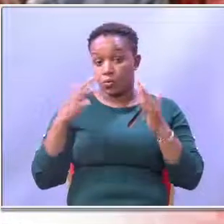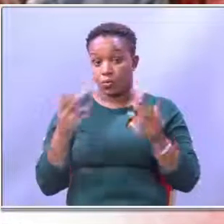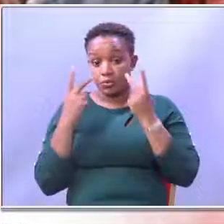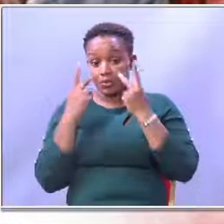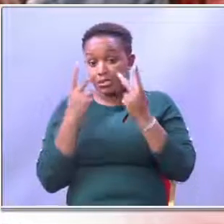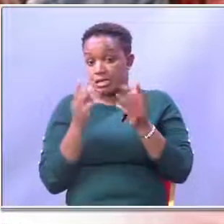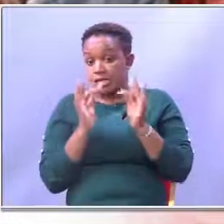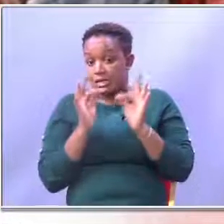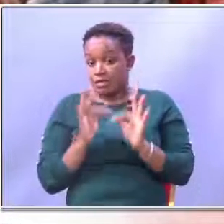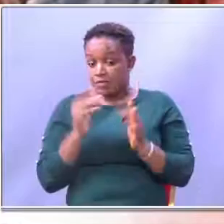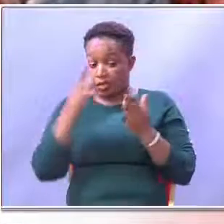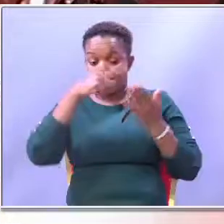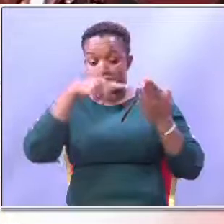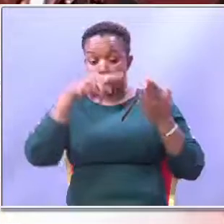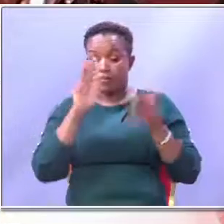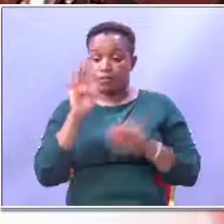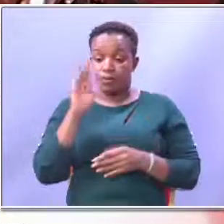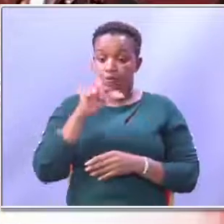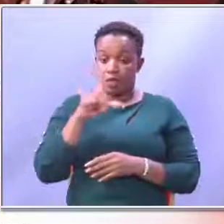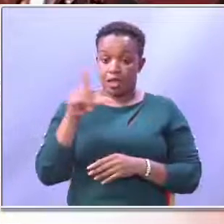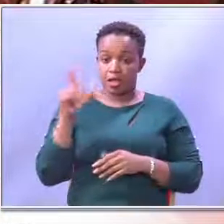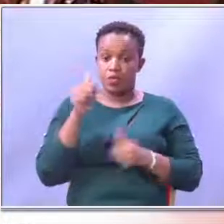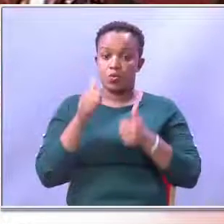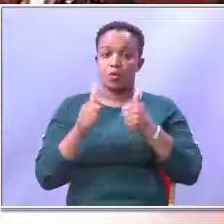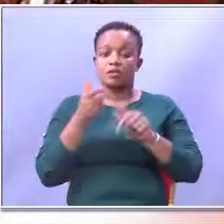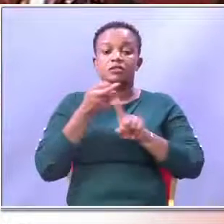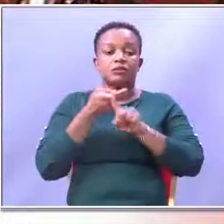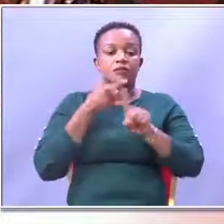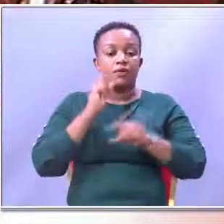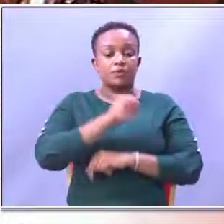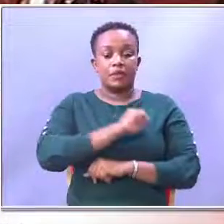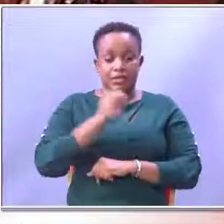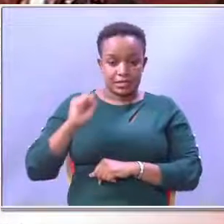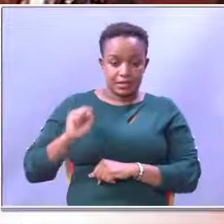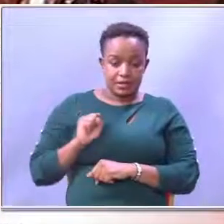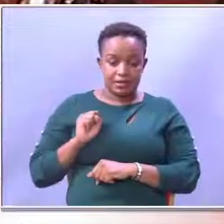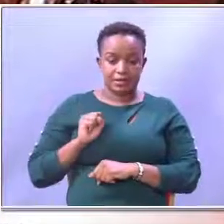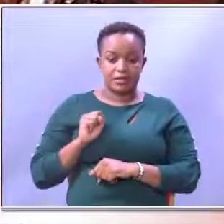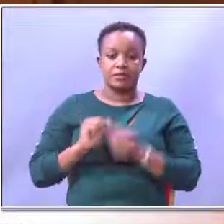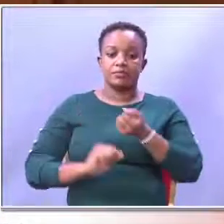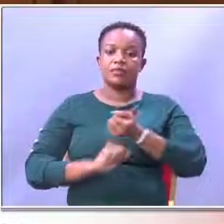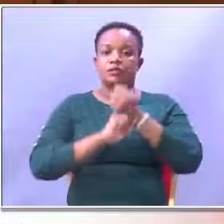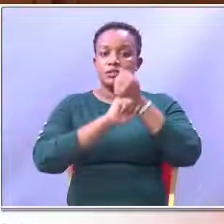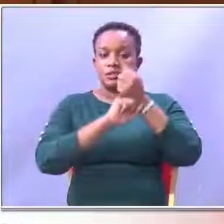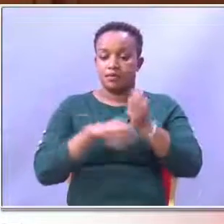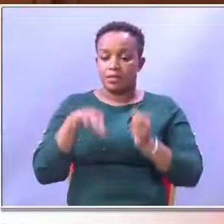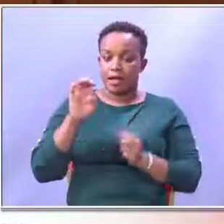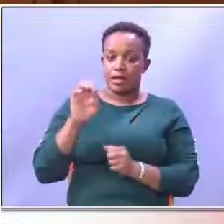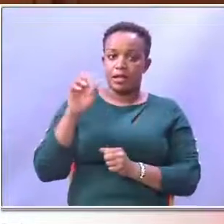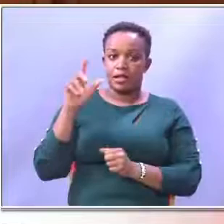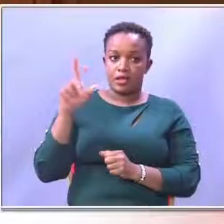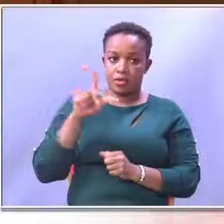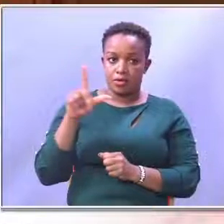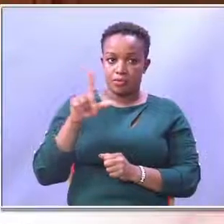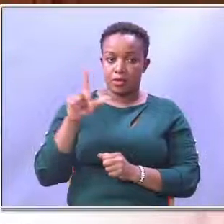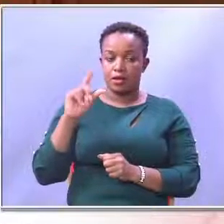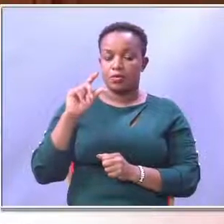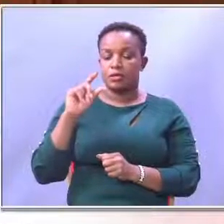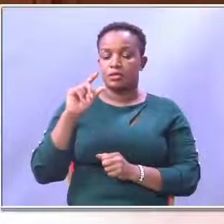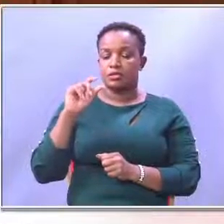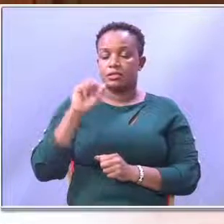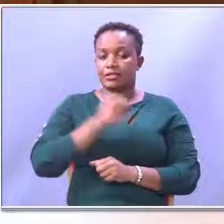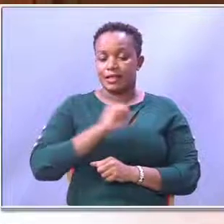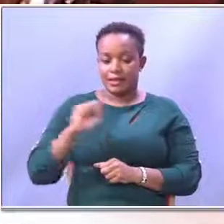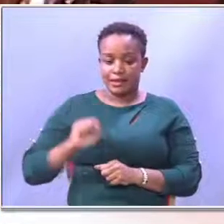if they will approve the bill that originates from the Senate and sponsored by L.G. Marraquette Senator Kipchumba